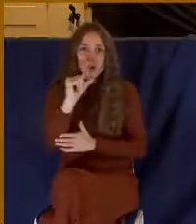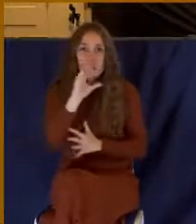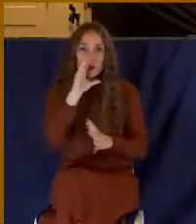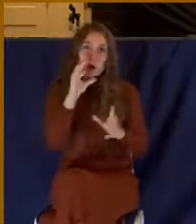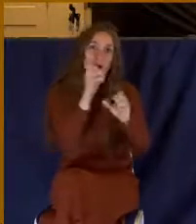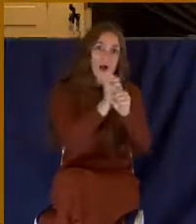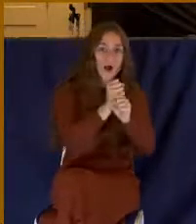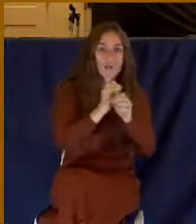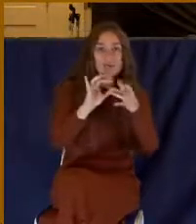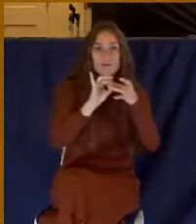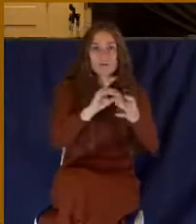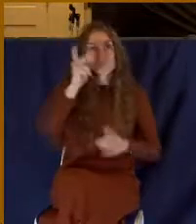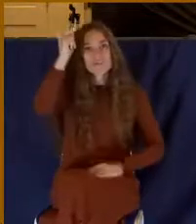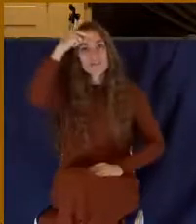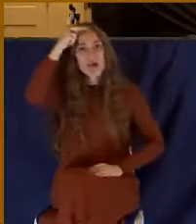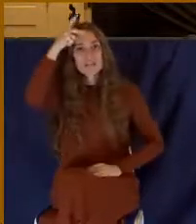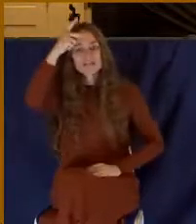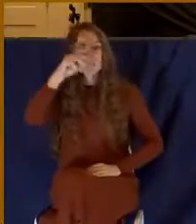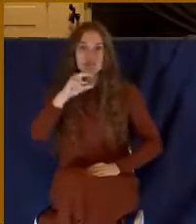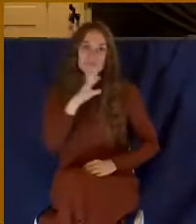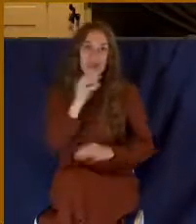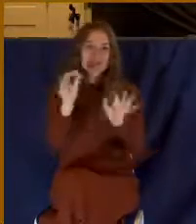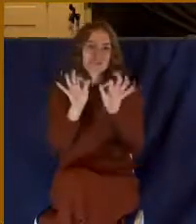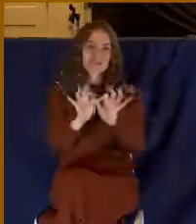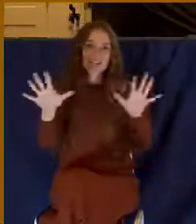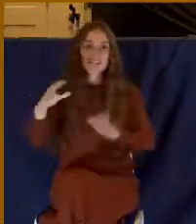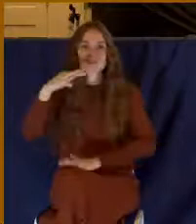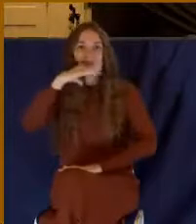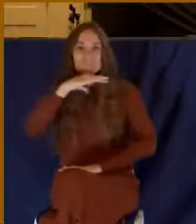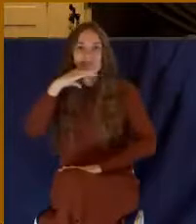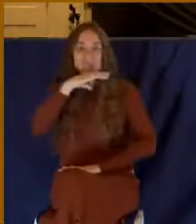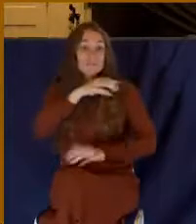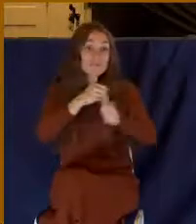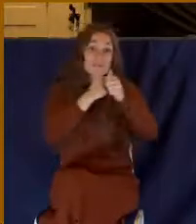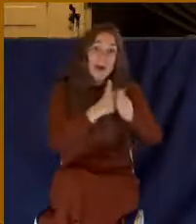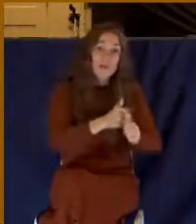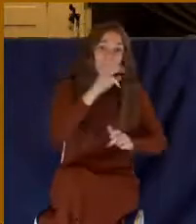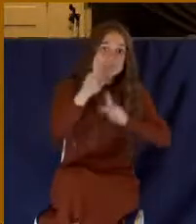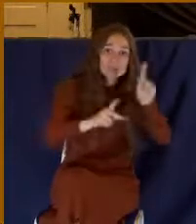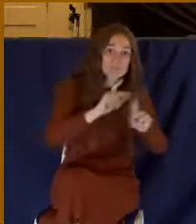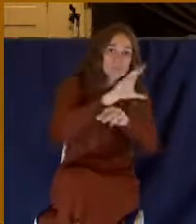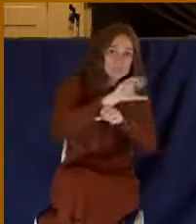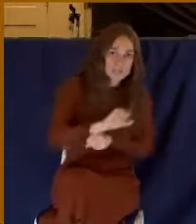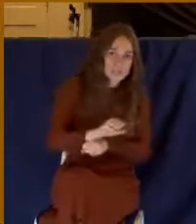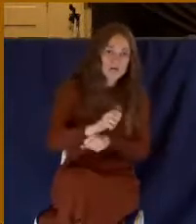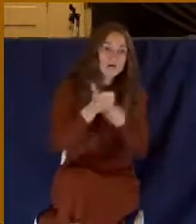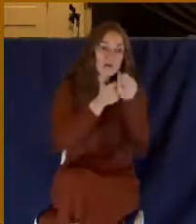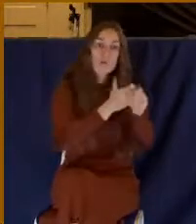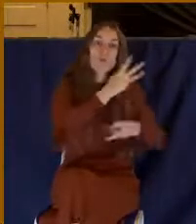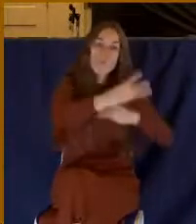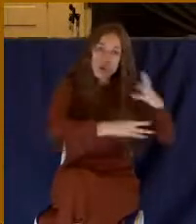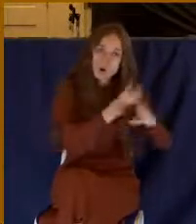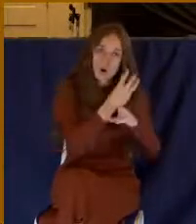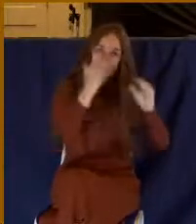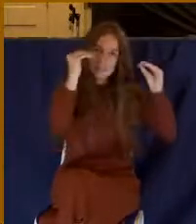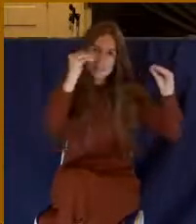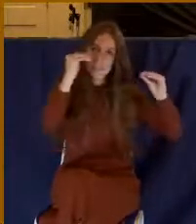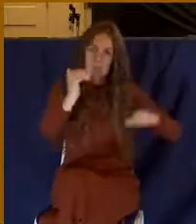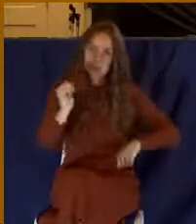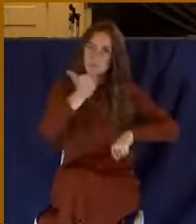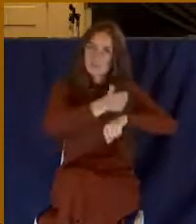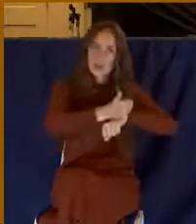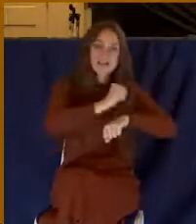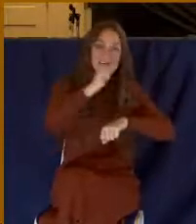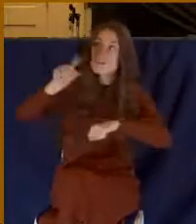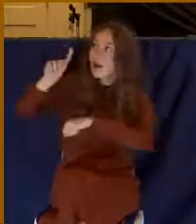philosophy and vain deceit after the tradition of men, after the rudiments of the world and not after Christ. Some